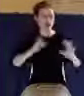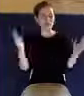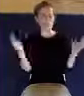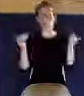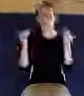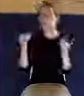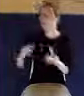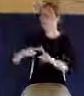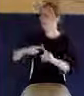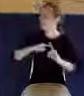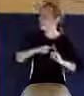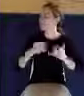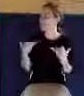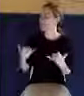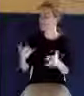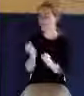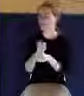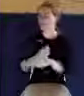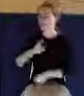that they know that they're saved,